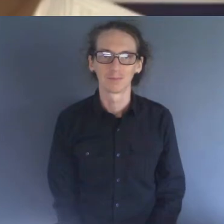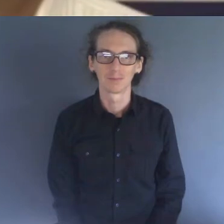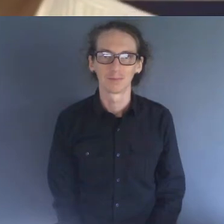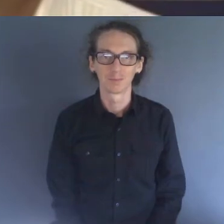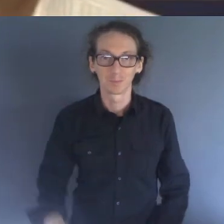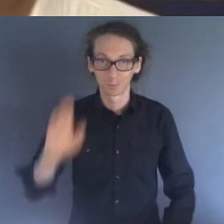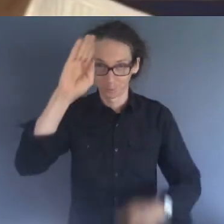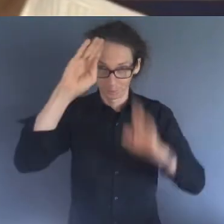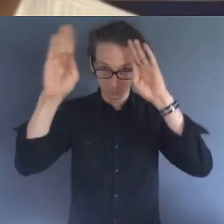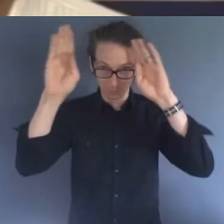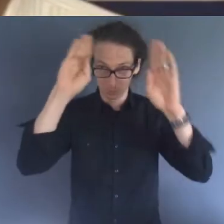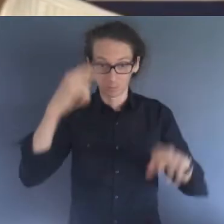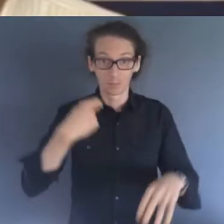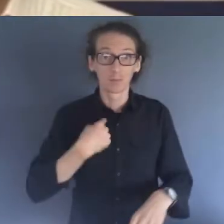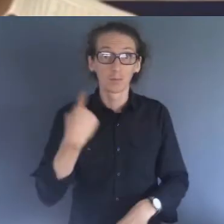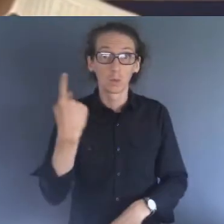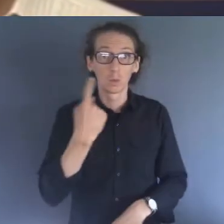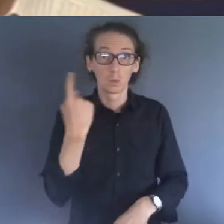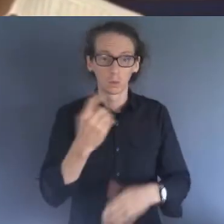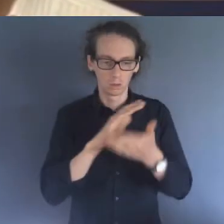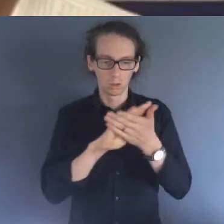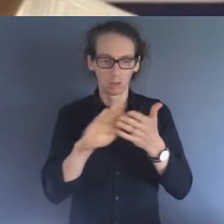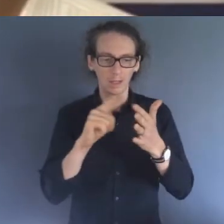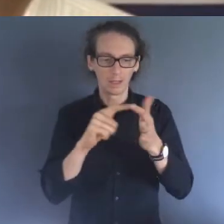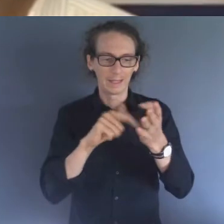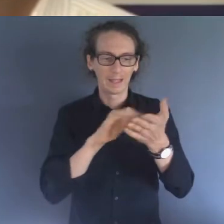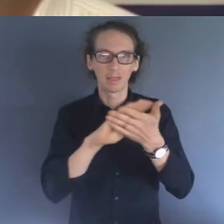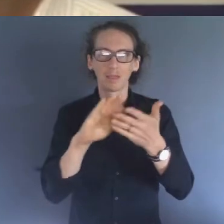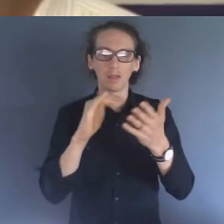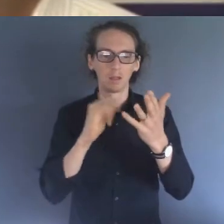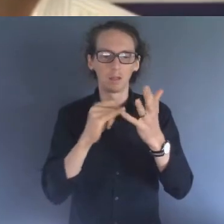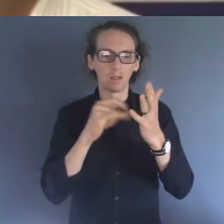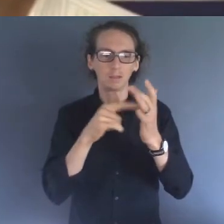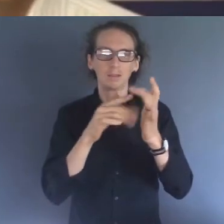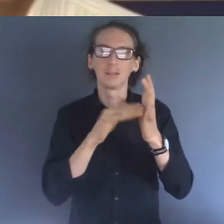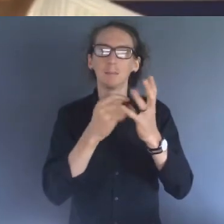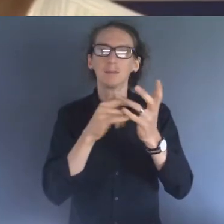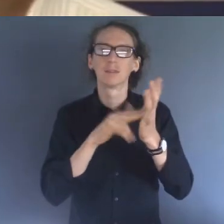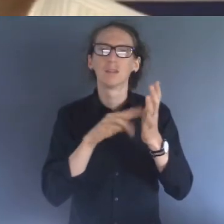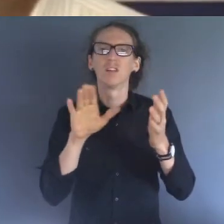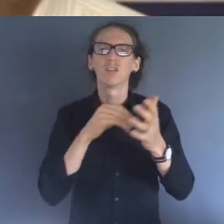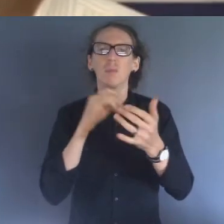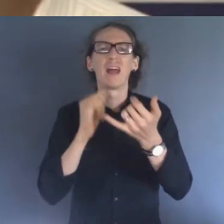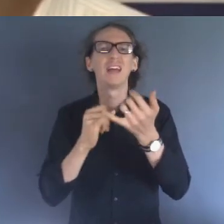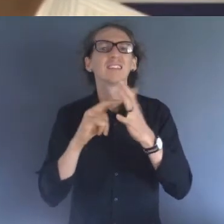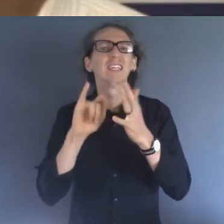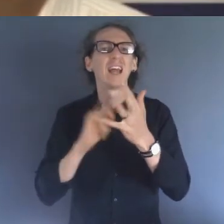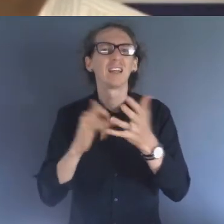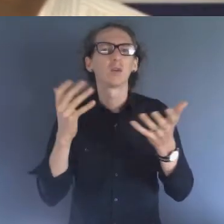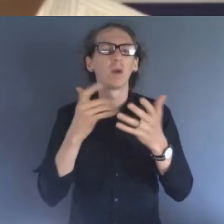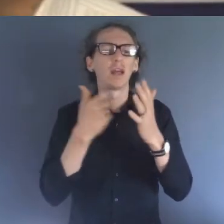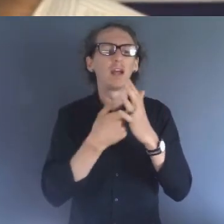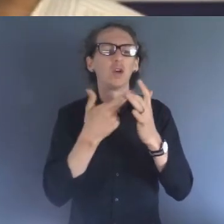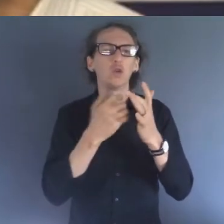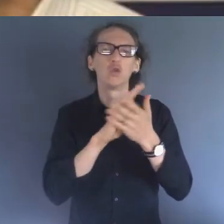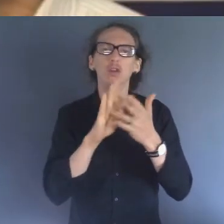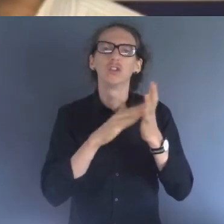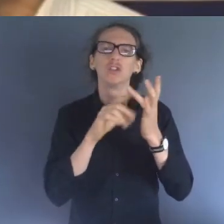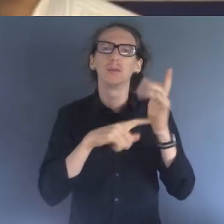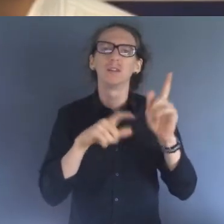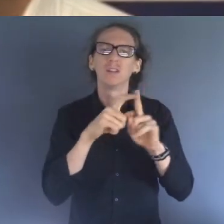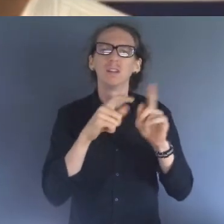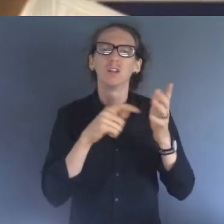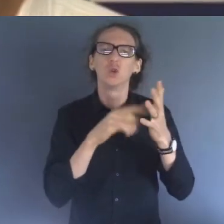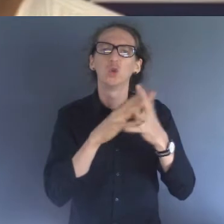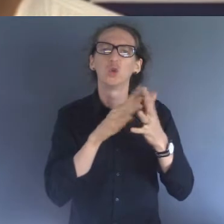Hi everyone, Heath Stimson from the New South Wales State Emergency Service up here in the Richmond Tweed Region Headquarters, the Deputy